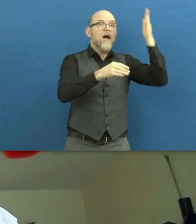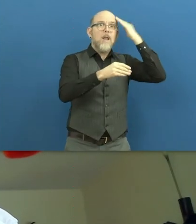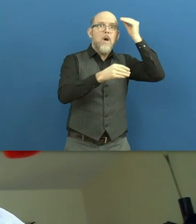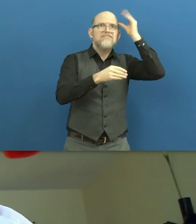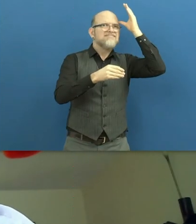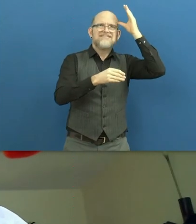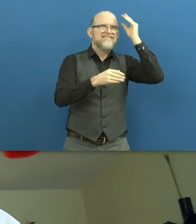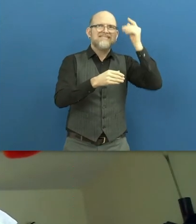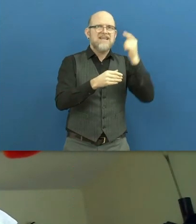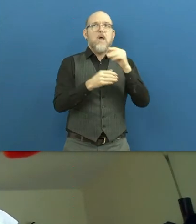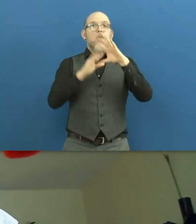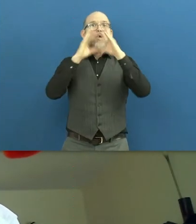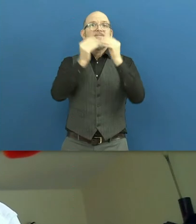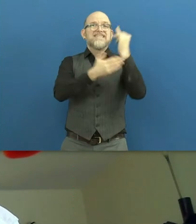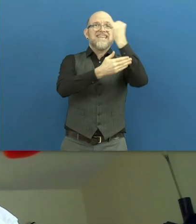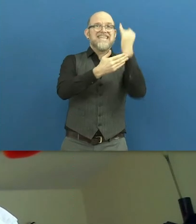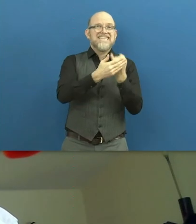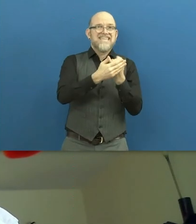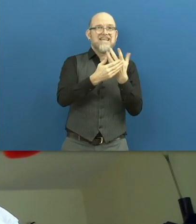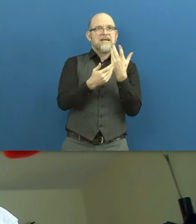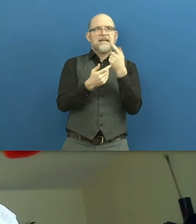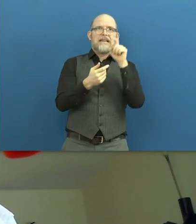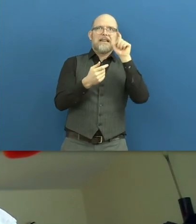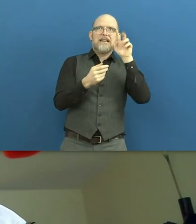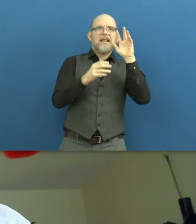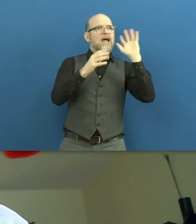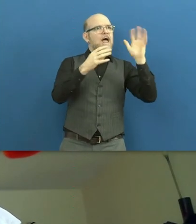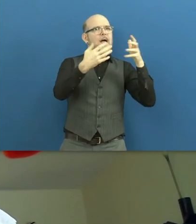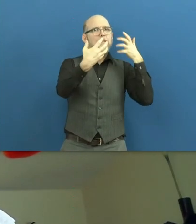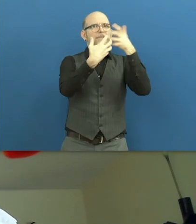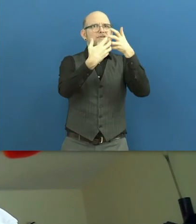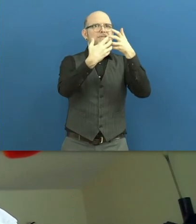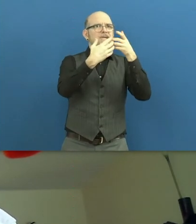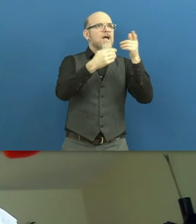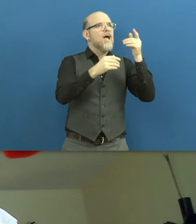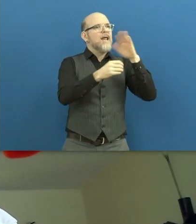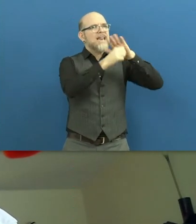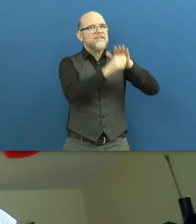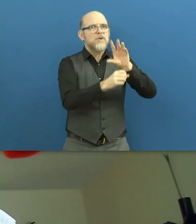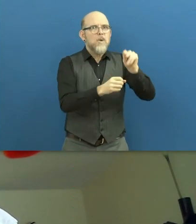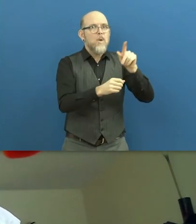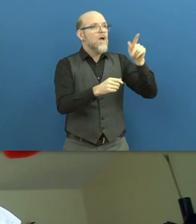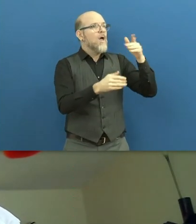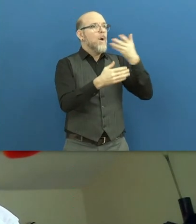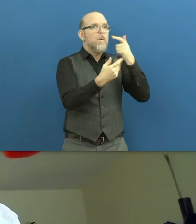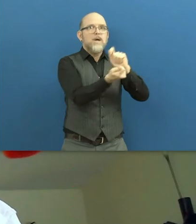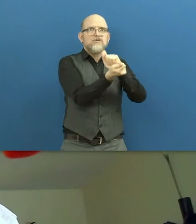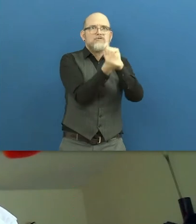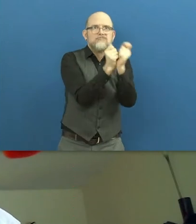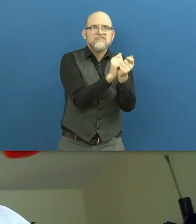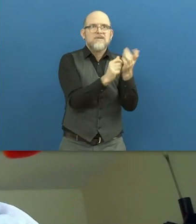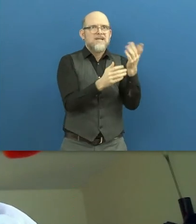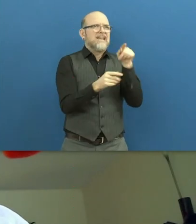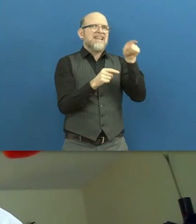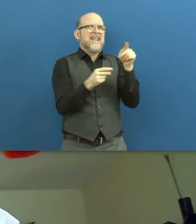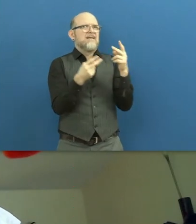Concepts such as universal design and reasonable accommodation, non-discrimination, etc. are still not embraced. It is